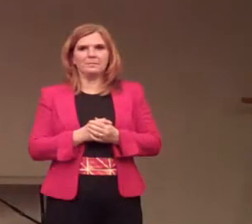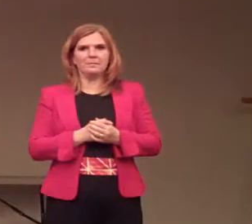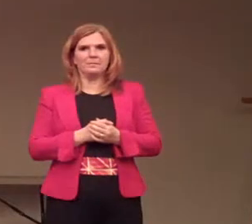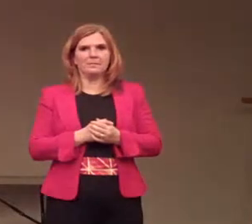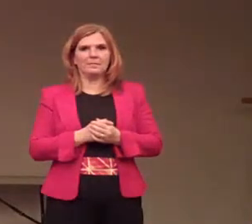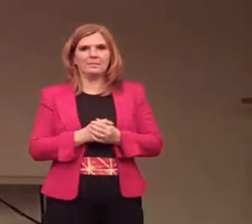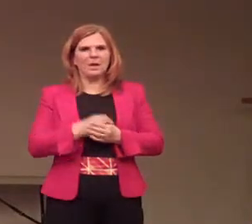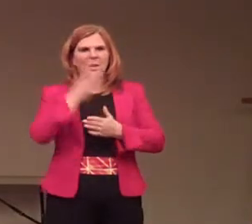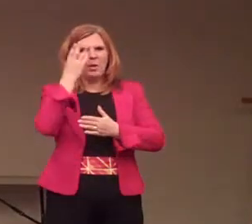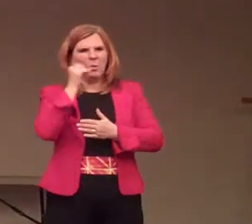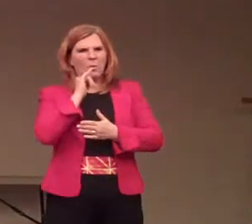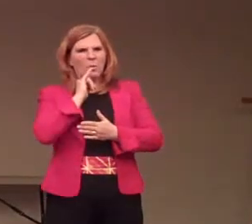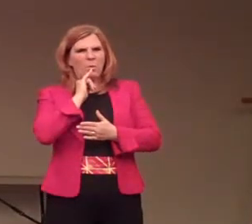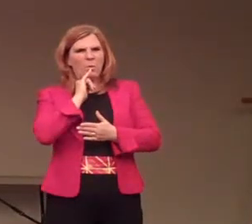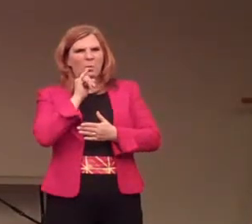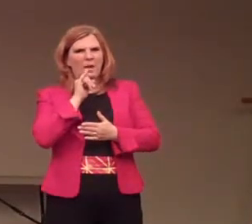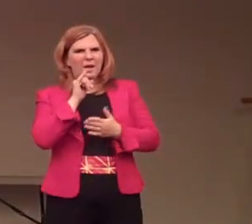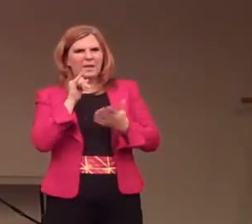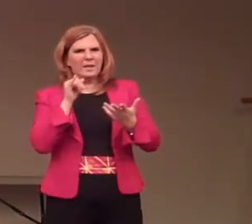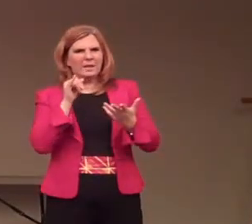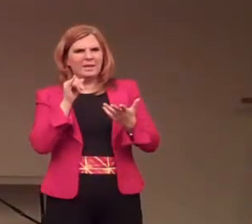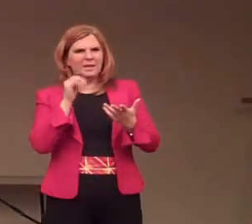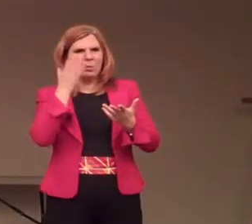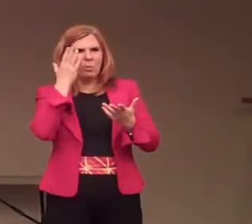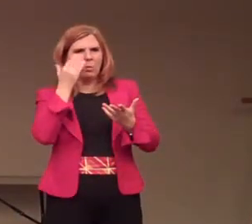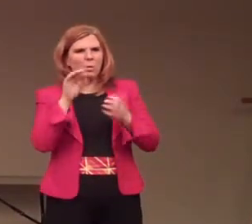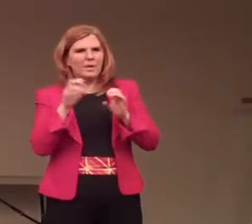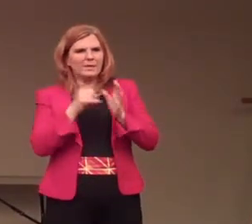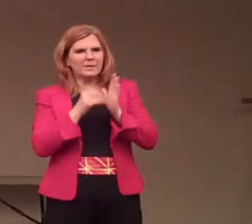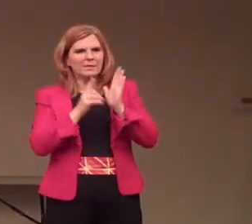Now, why is it there? Why does it develop?